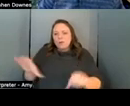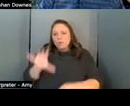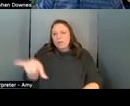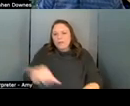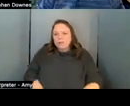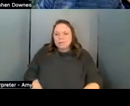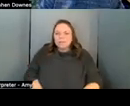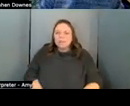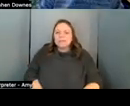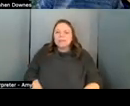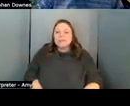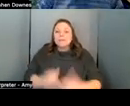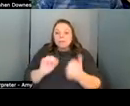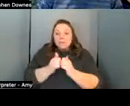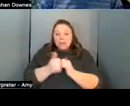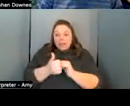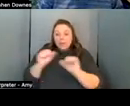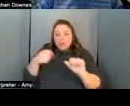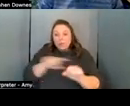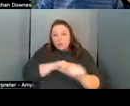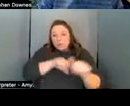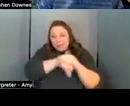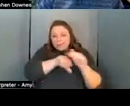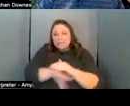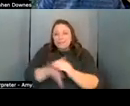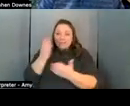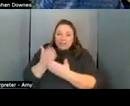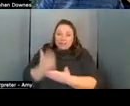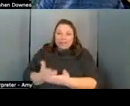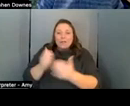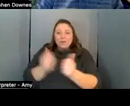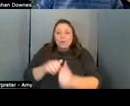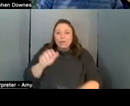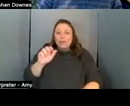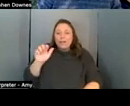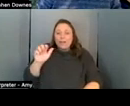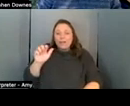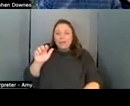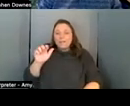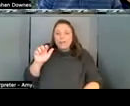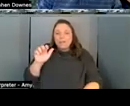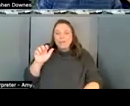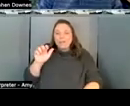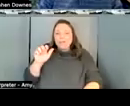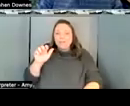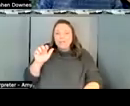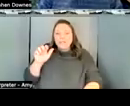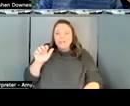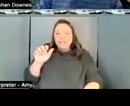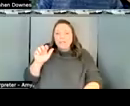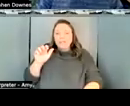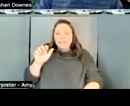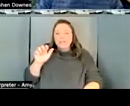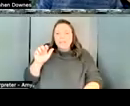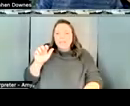how do we access and validate the artificial intelligence models that we're selecting how